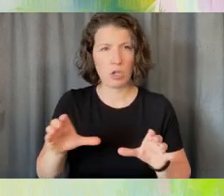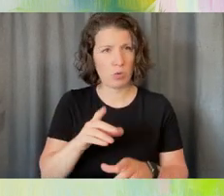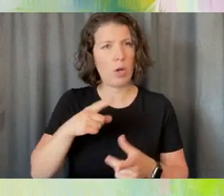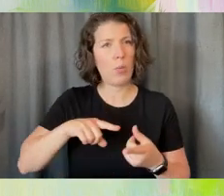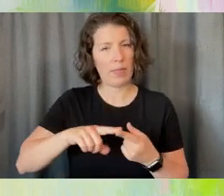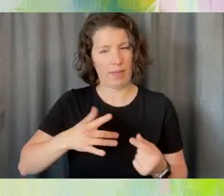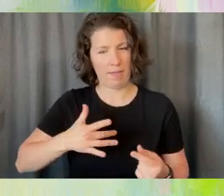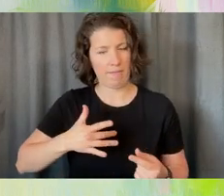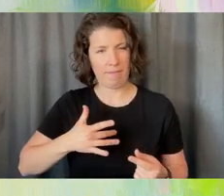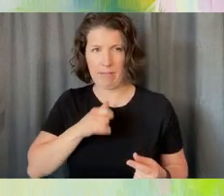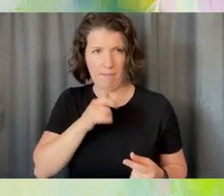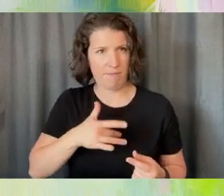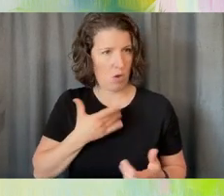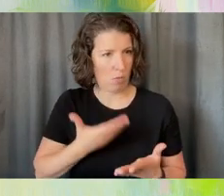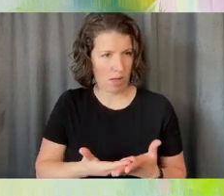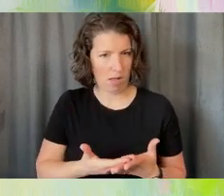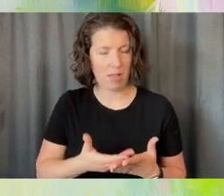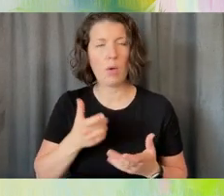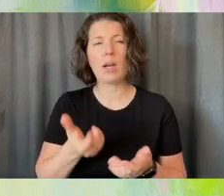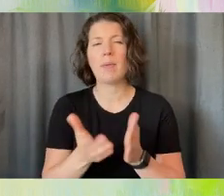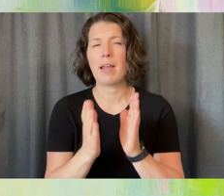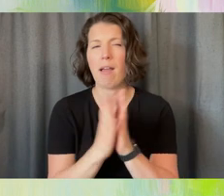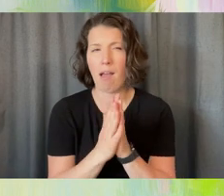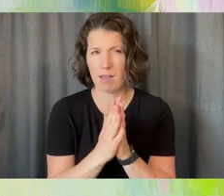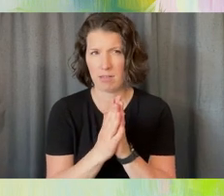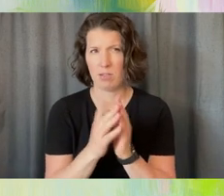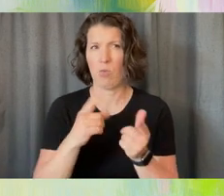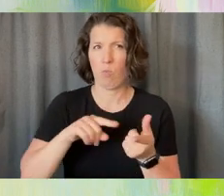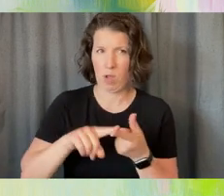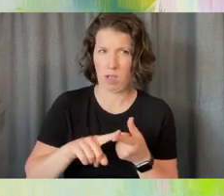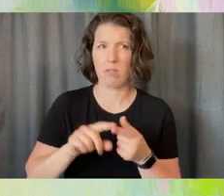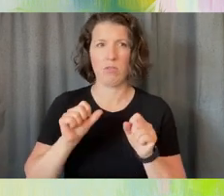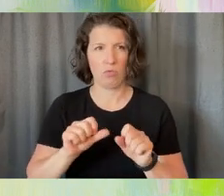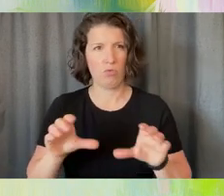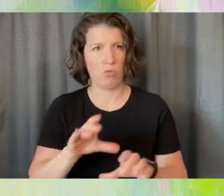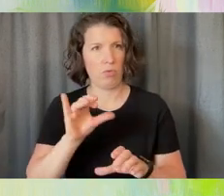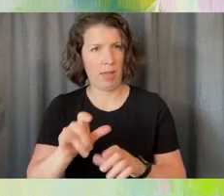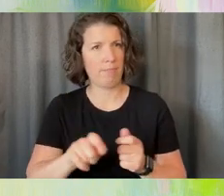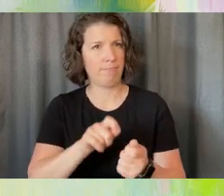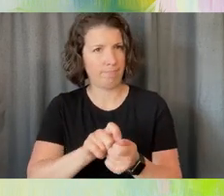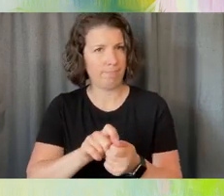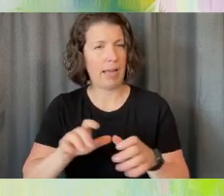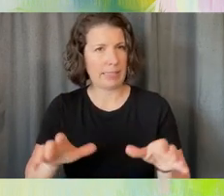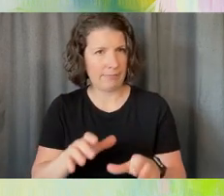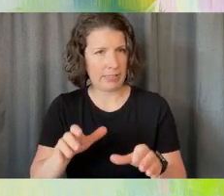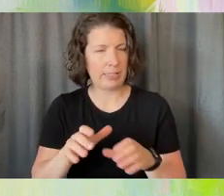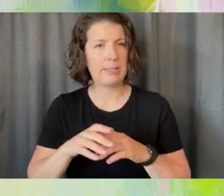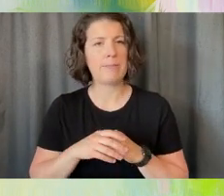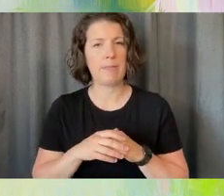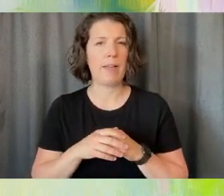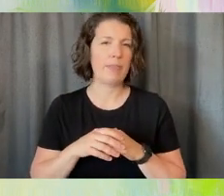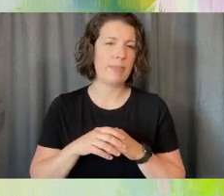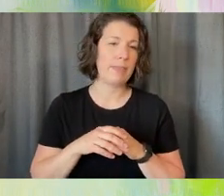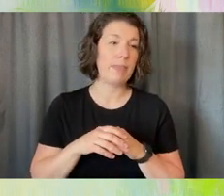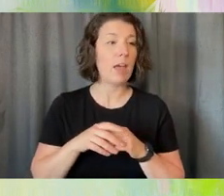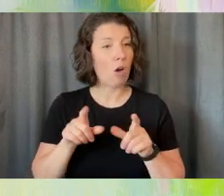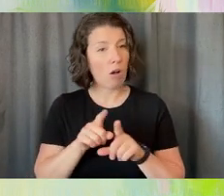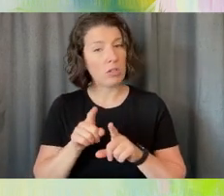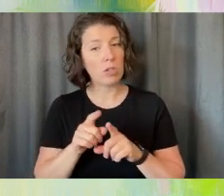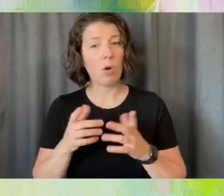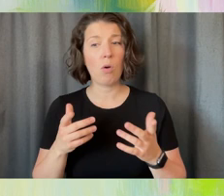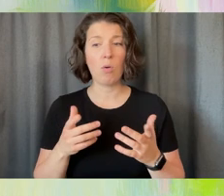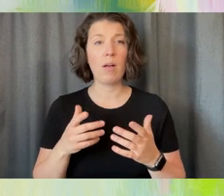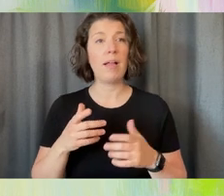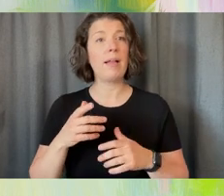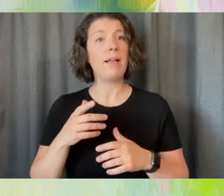activity would happen. And in some cases there was a lot of specificity about the time in the visit. Like not too late in the visit.